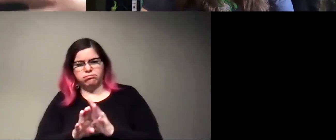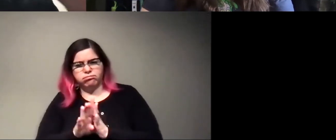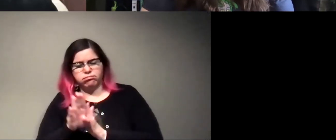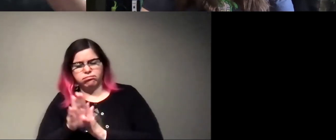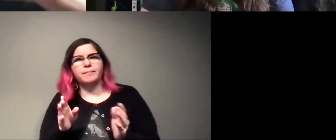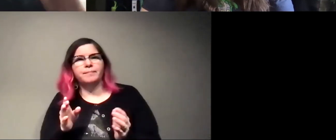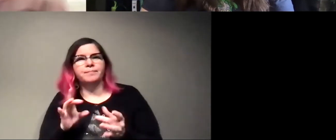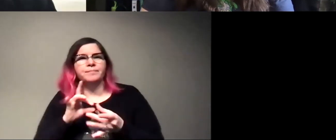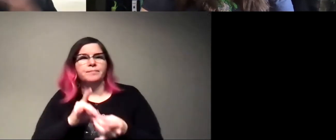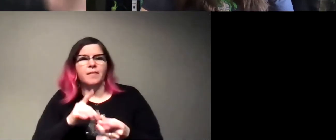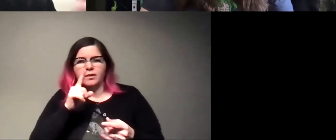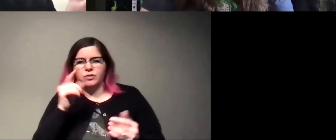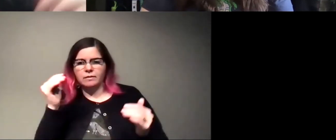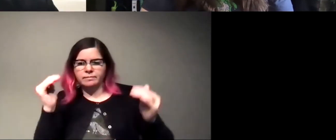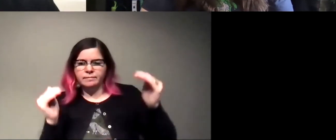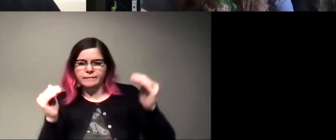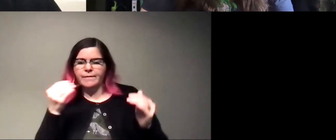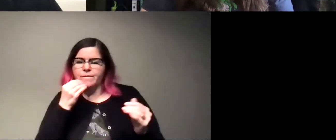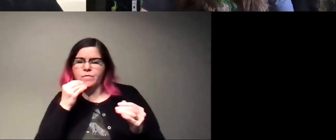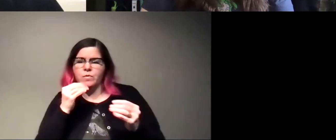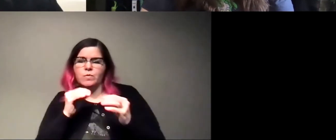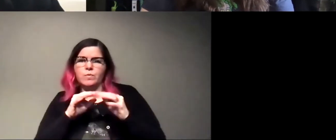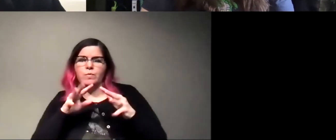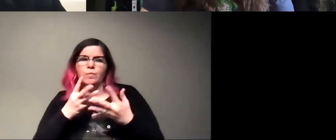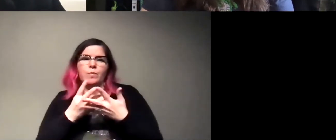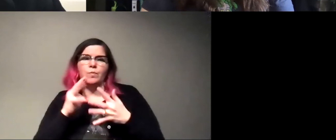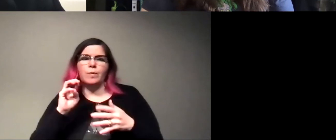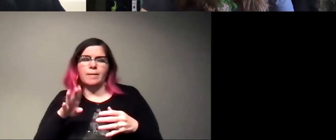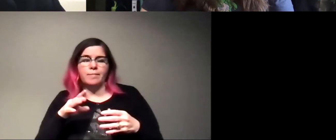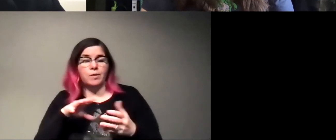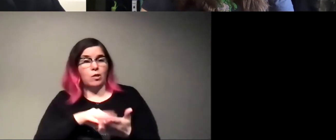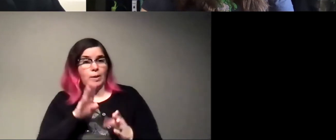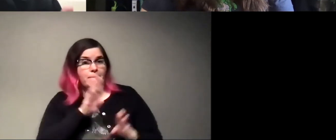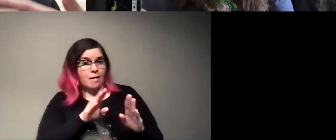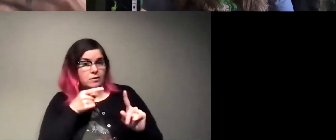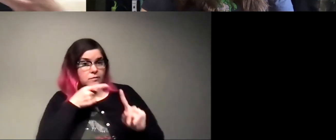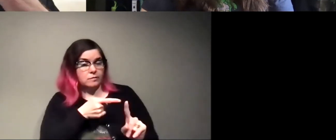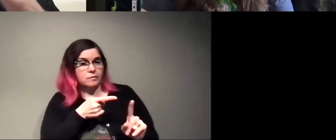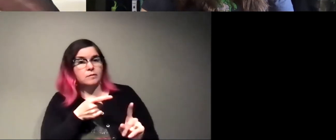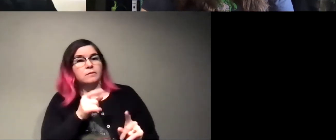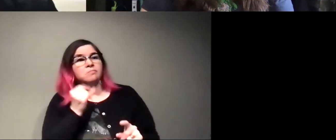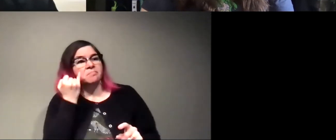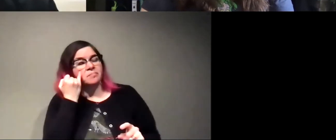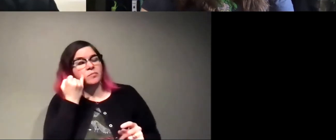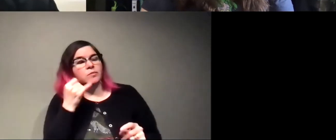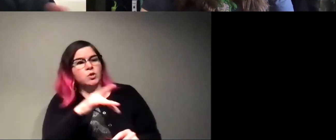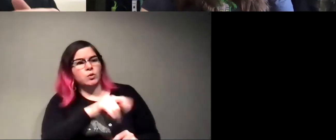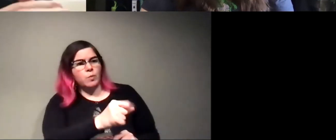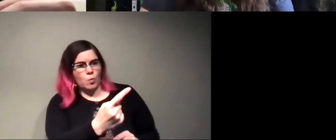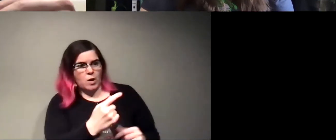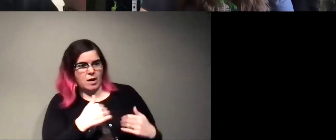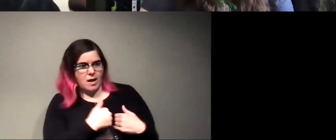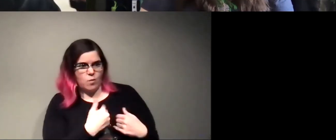you know, these, these checks and balances and the food web. And one thing you learn in biology, um, is if you would just eliminate one creature,